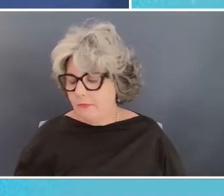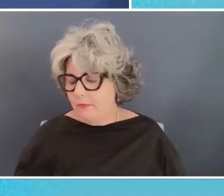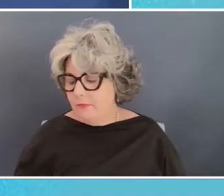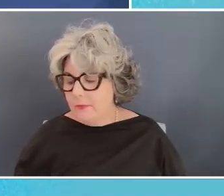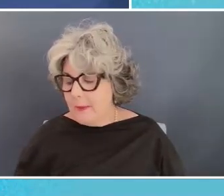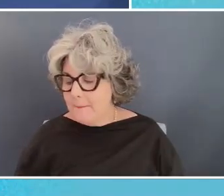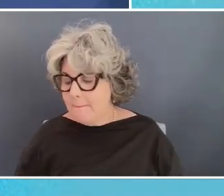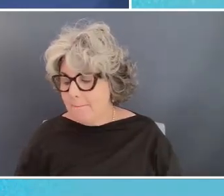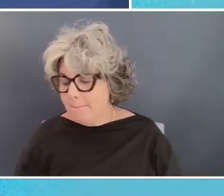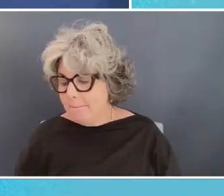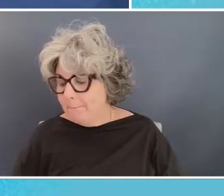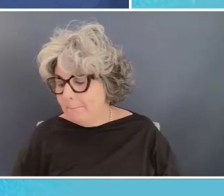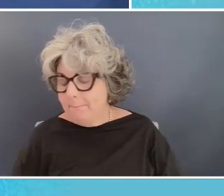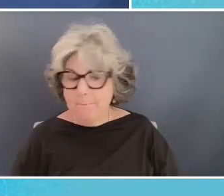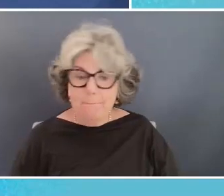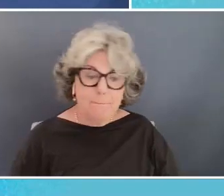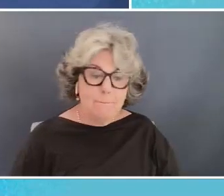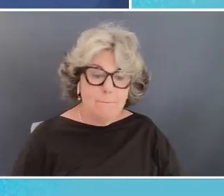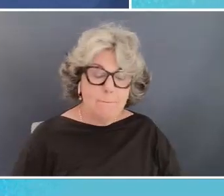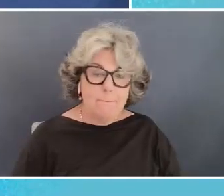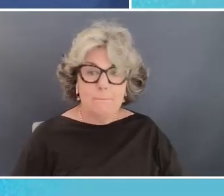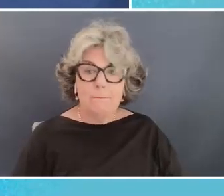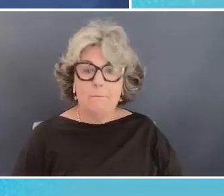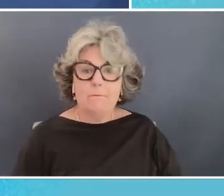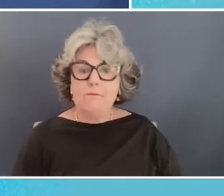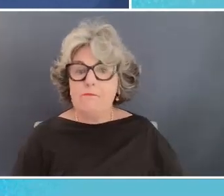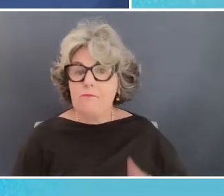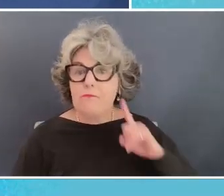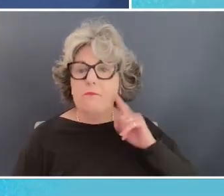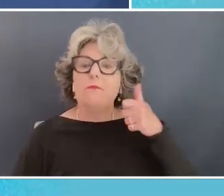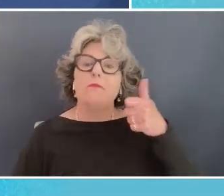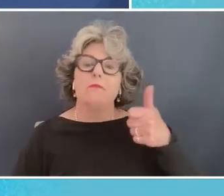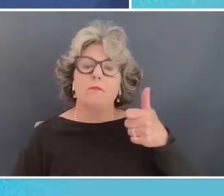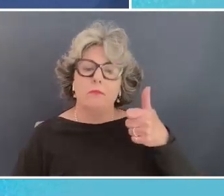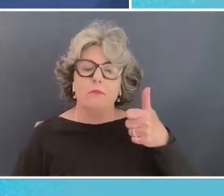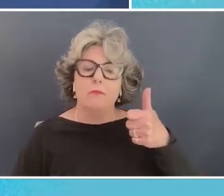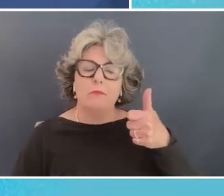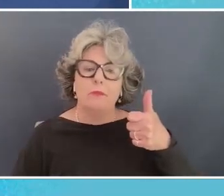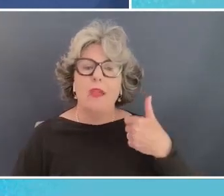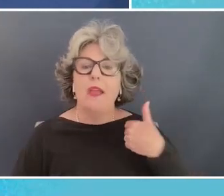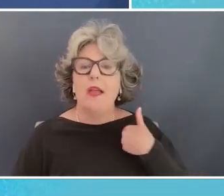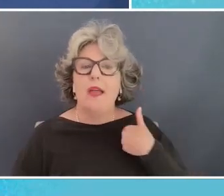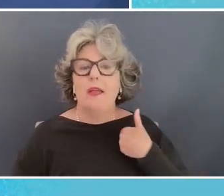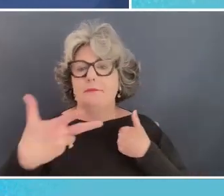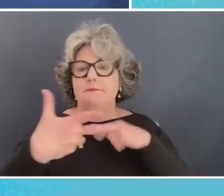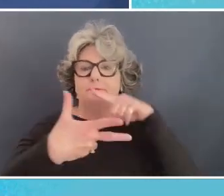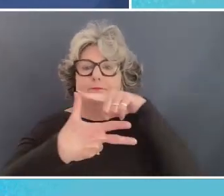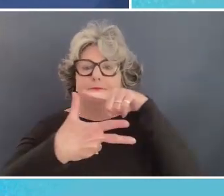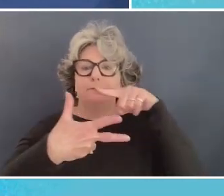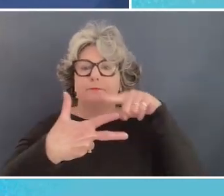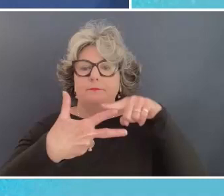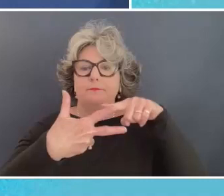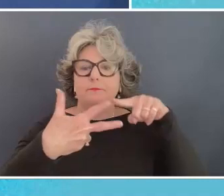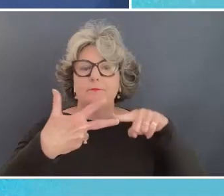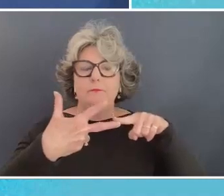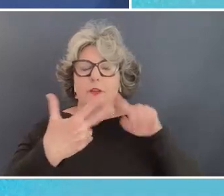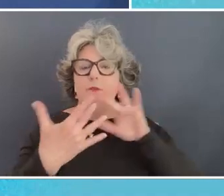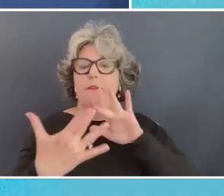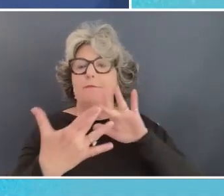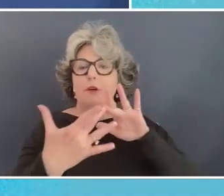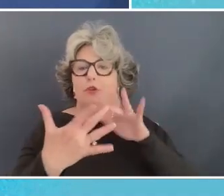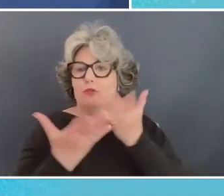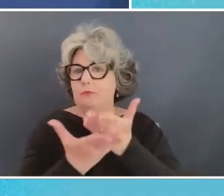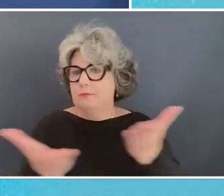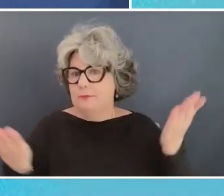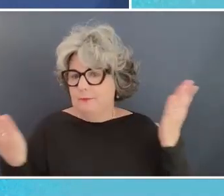try it now can you hear me okay i have three questions from our virtual audience okay